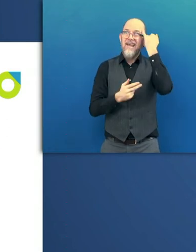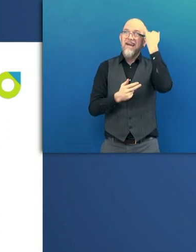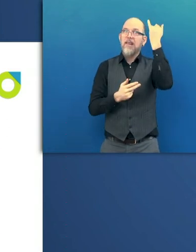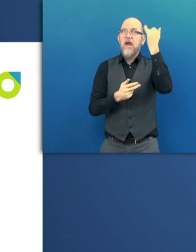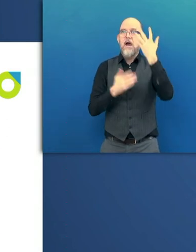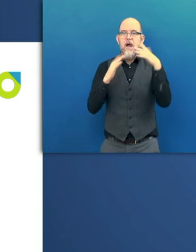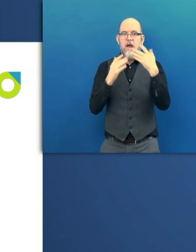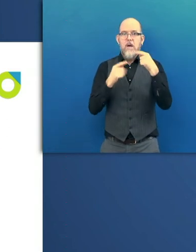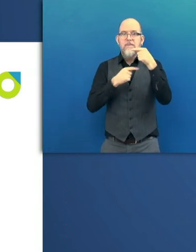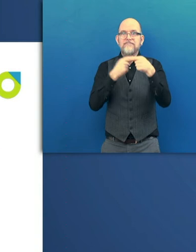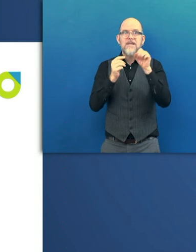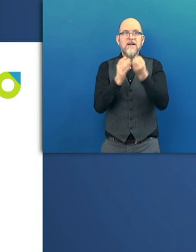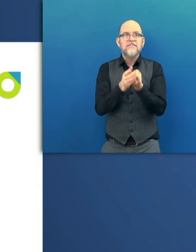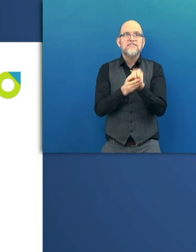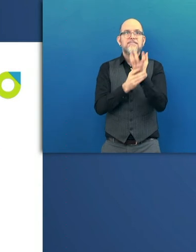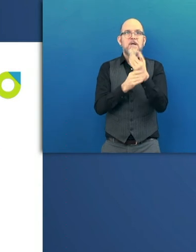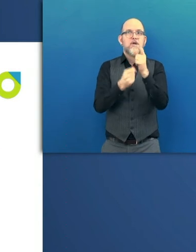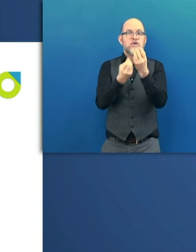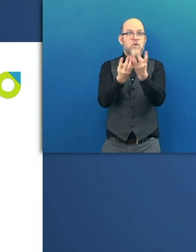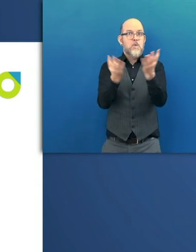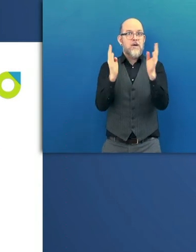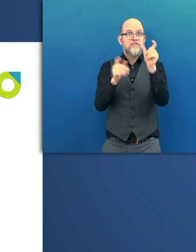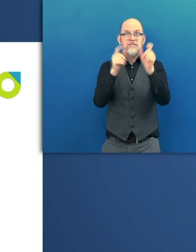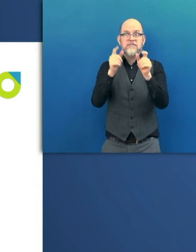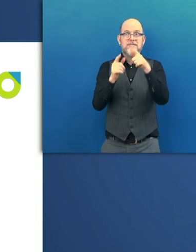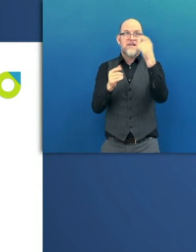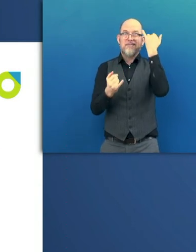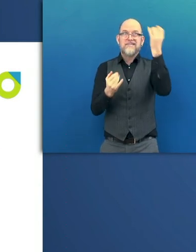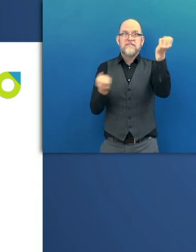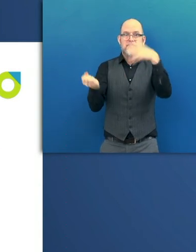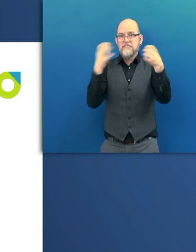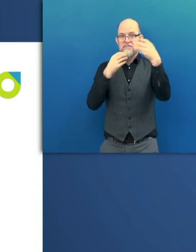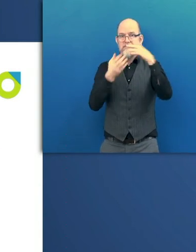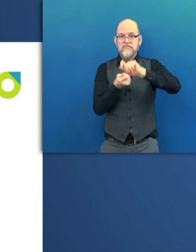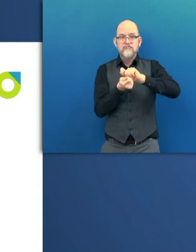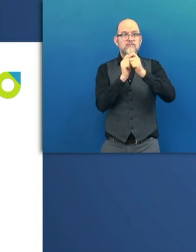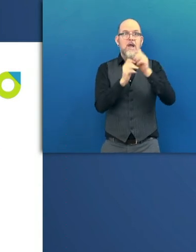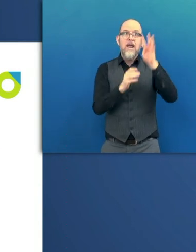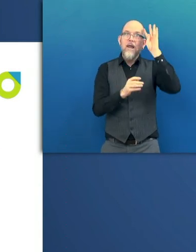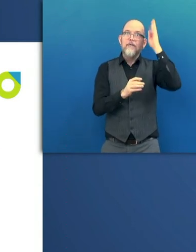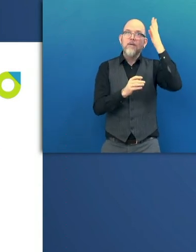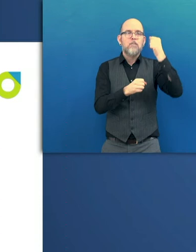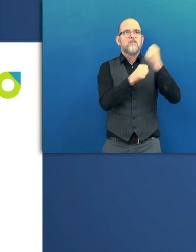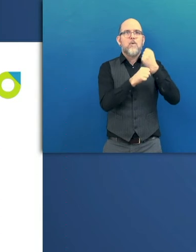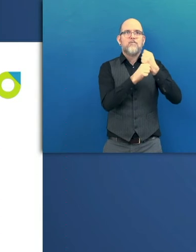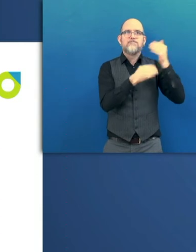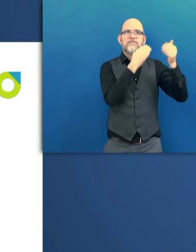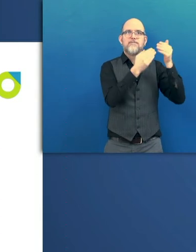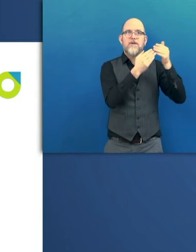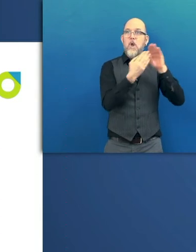through Vanilla, we can crowdsource, crowd-create, and crowd-innovate and involve our community in new ways.